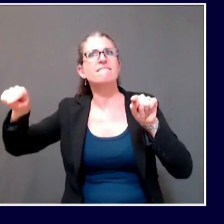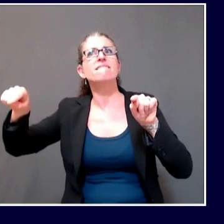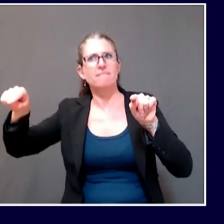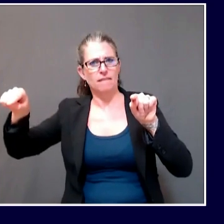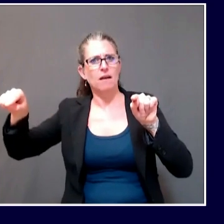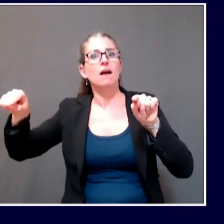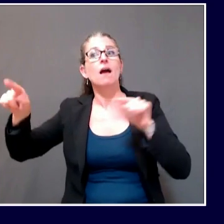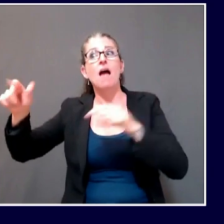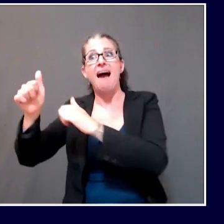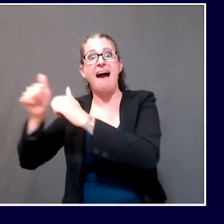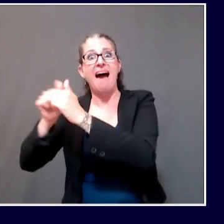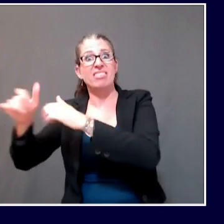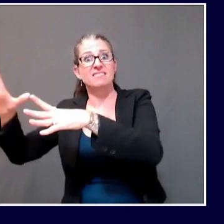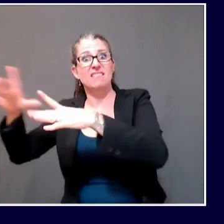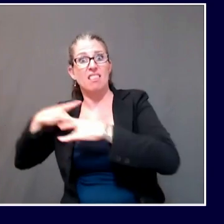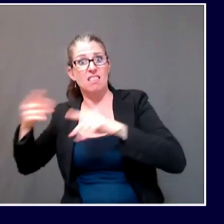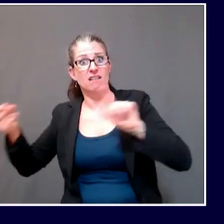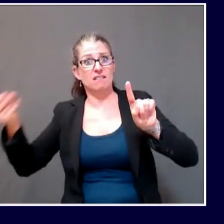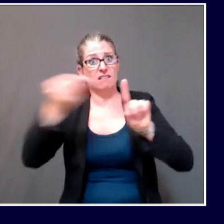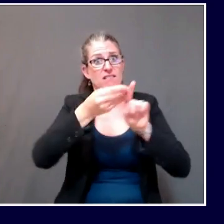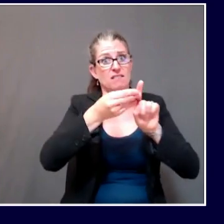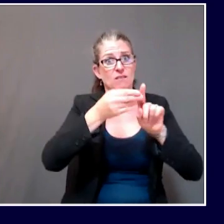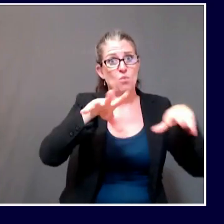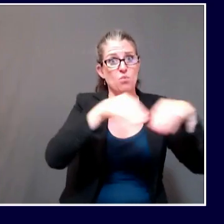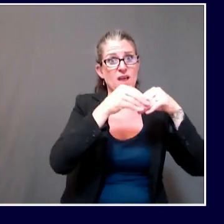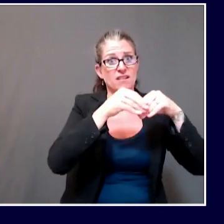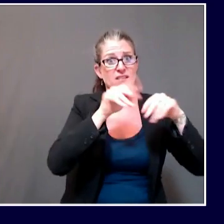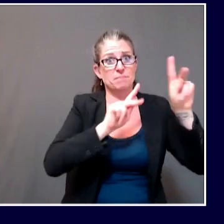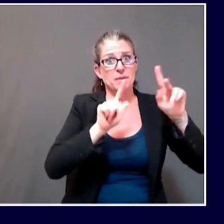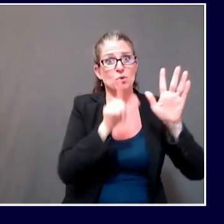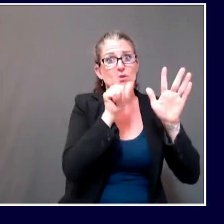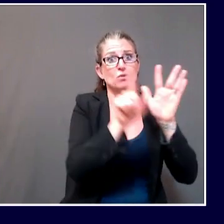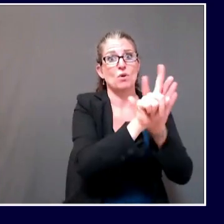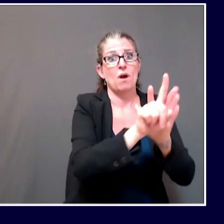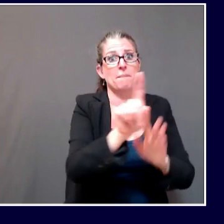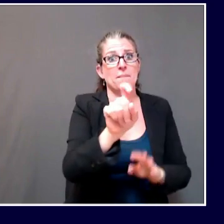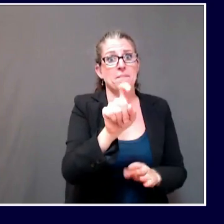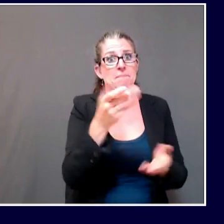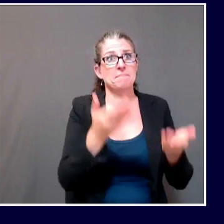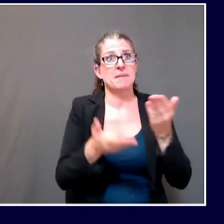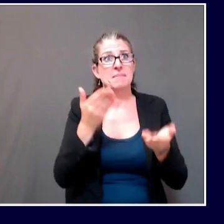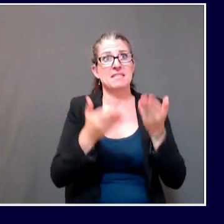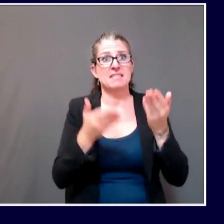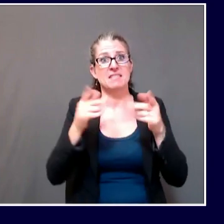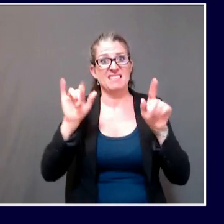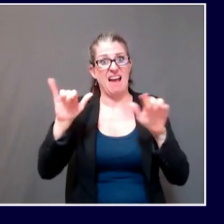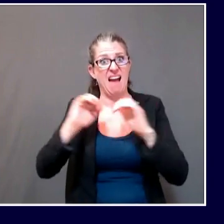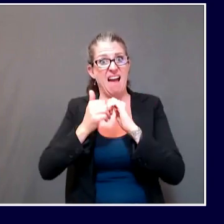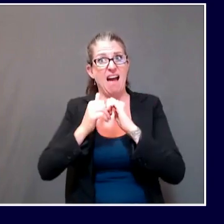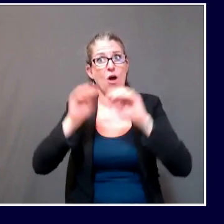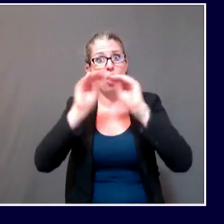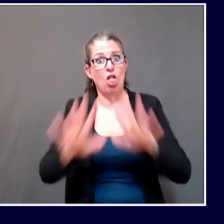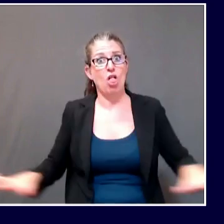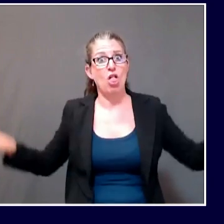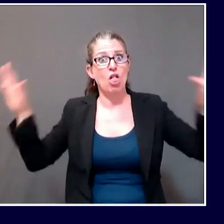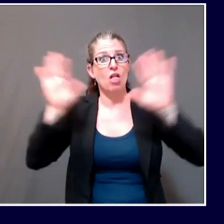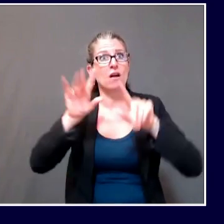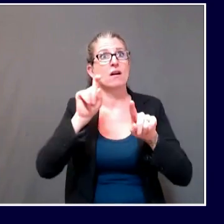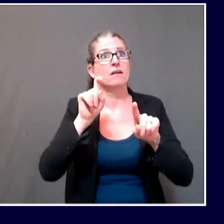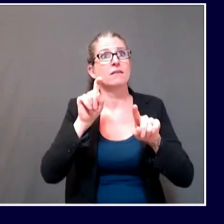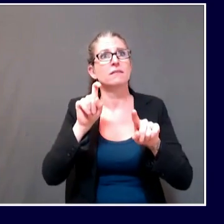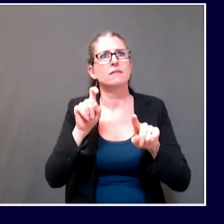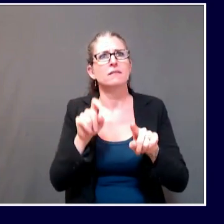has not yet made the decision on that matter? Sure. What I will tell you there, Spencer, is that